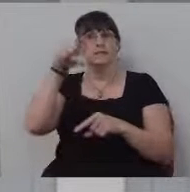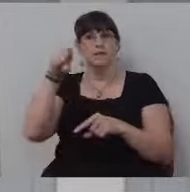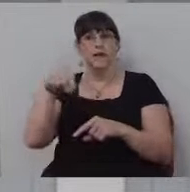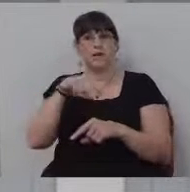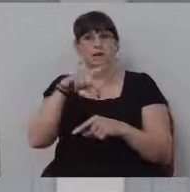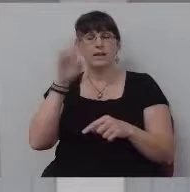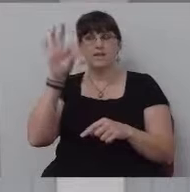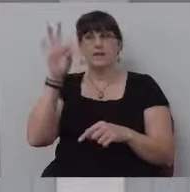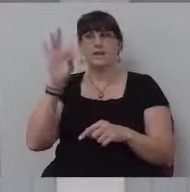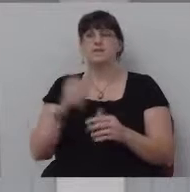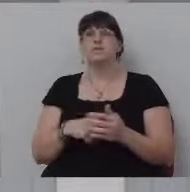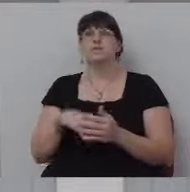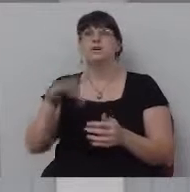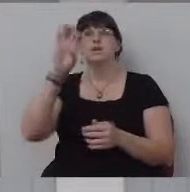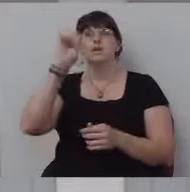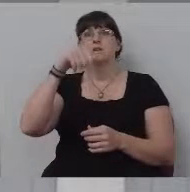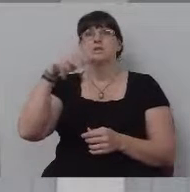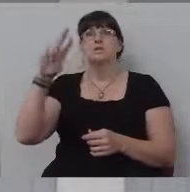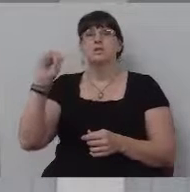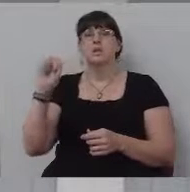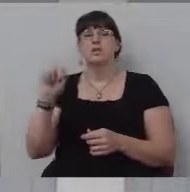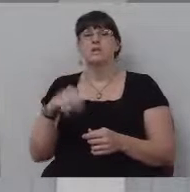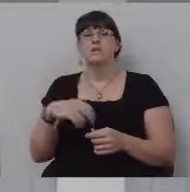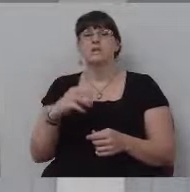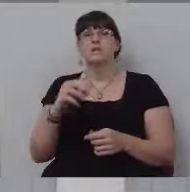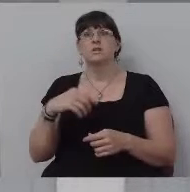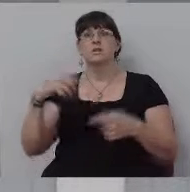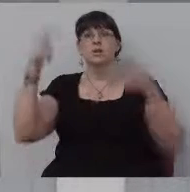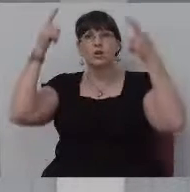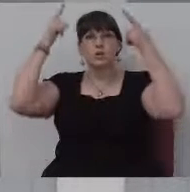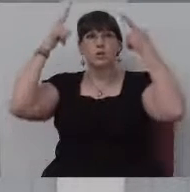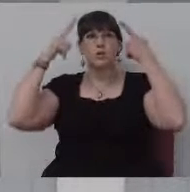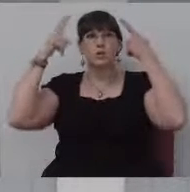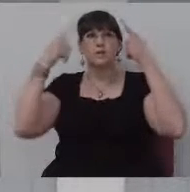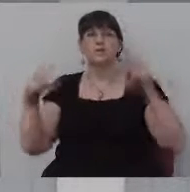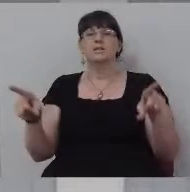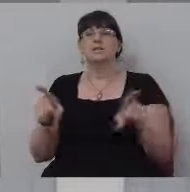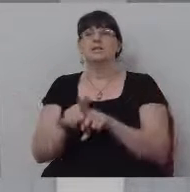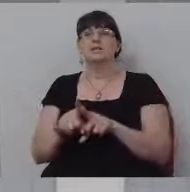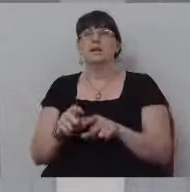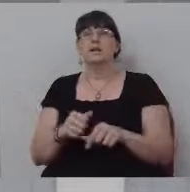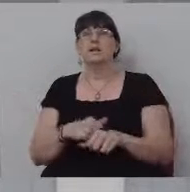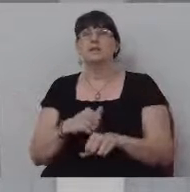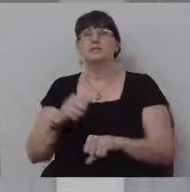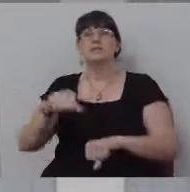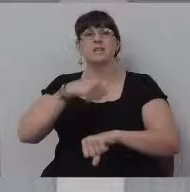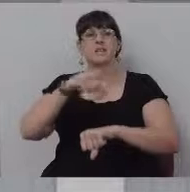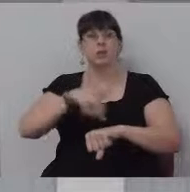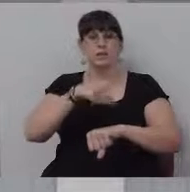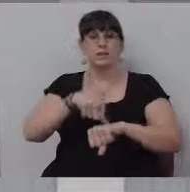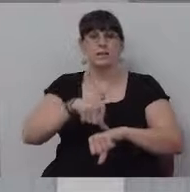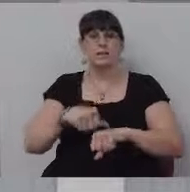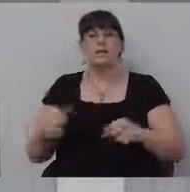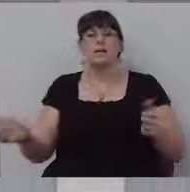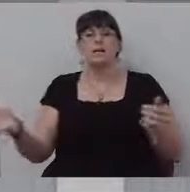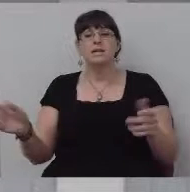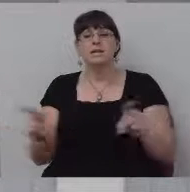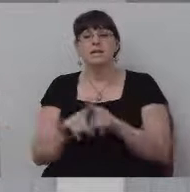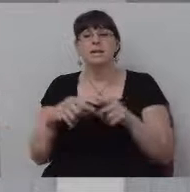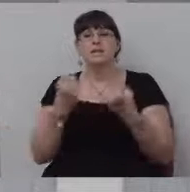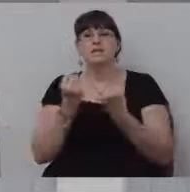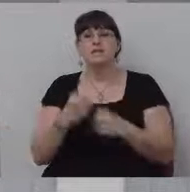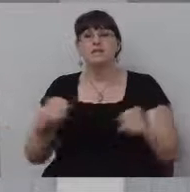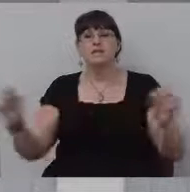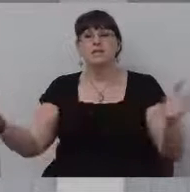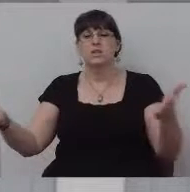evening. Solomon's coronation is going to be likened to his salvation, uh, his gathering, the congregation to go to